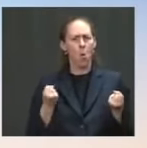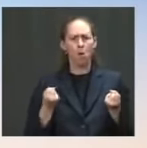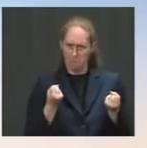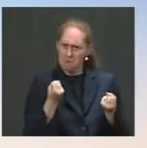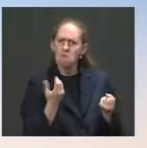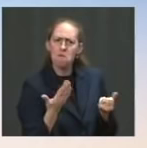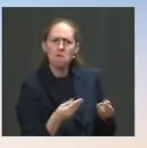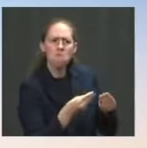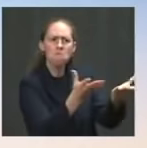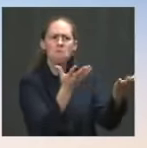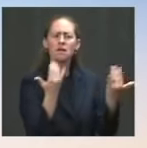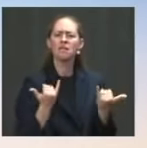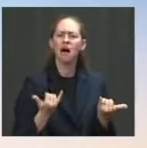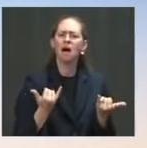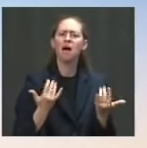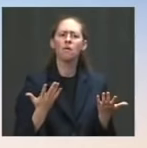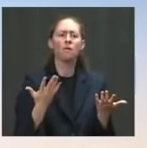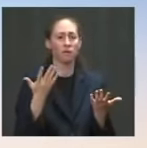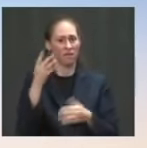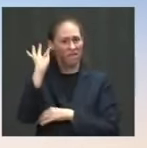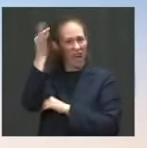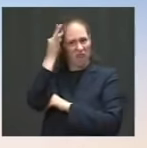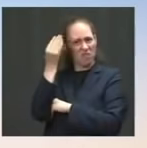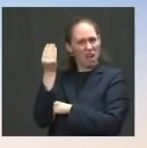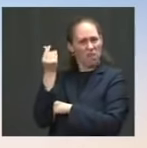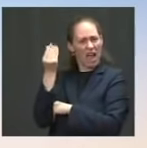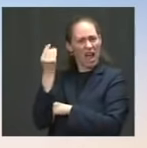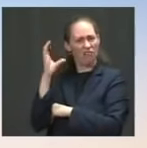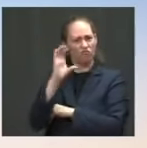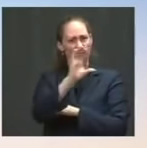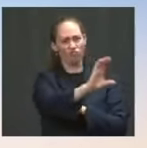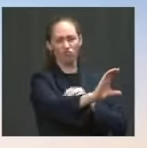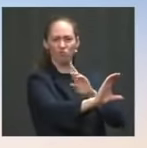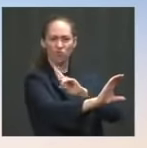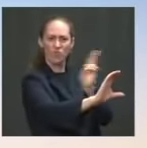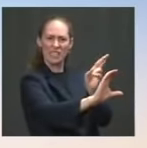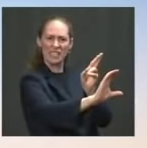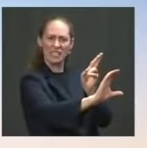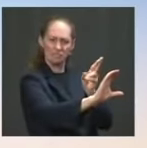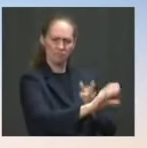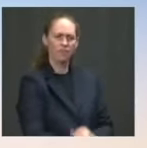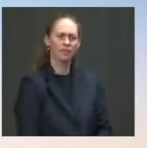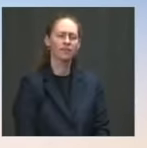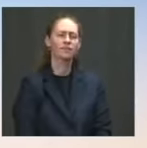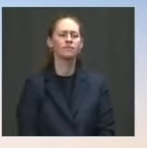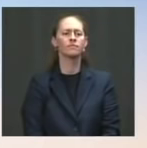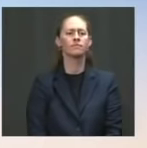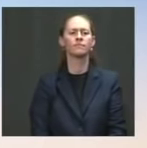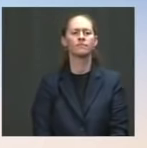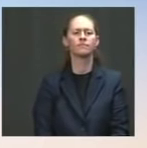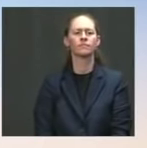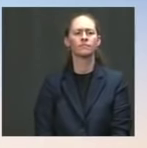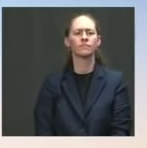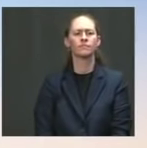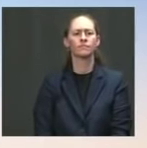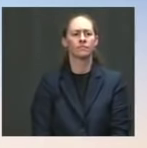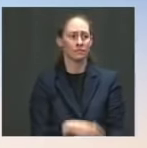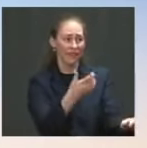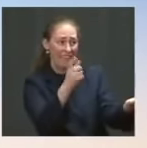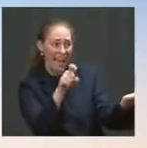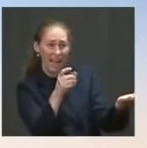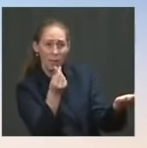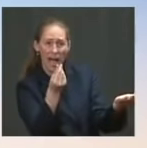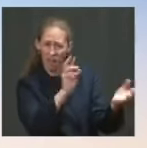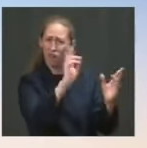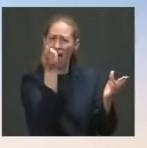period of time. They're federal funds and they're not under, they're under federal discretion. So they just need to be distributed to these schools. We're looking into